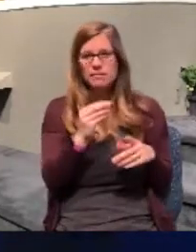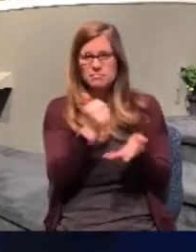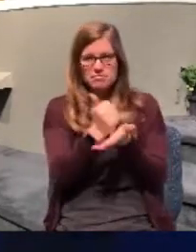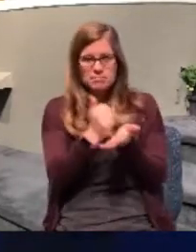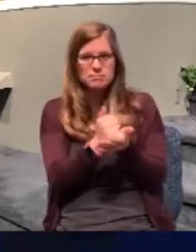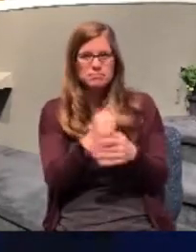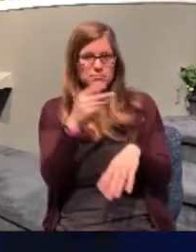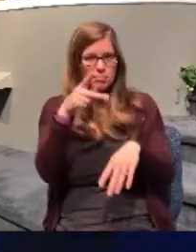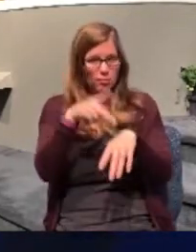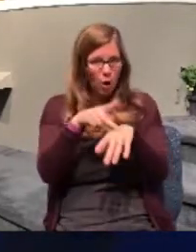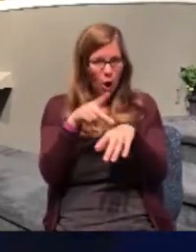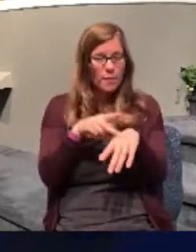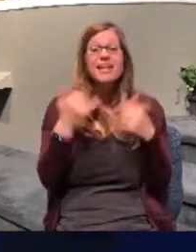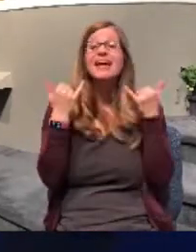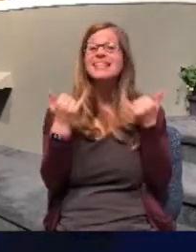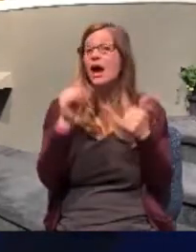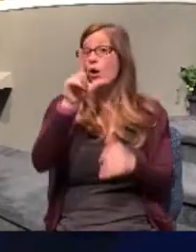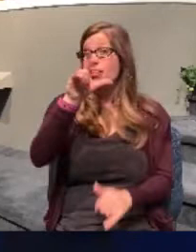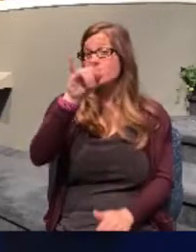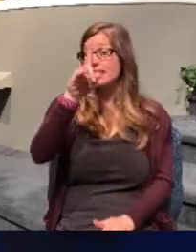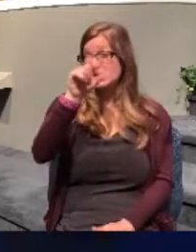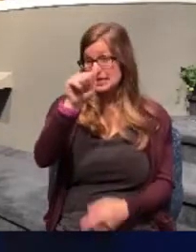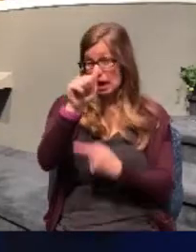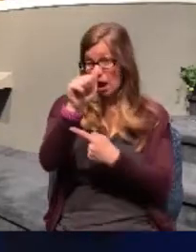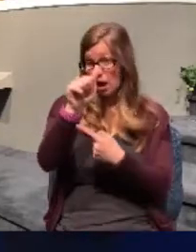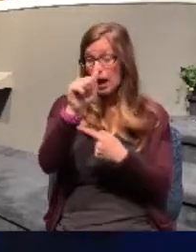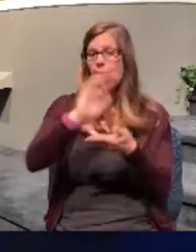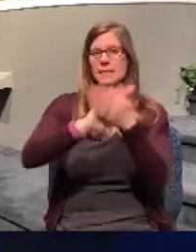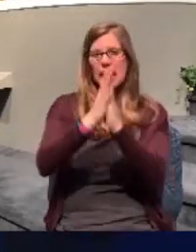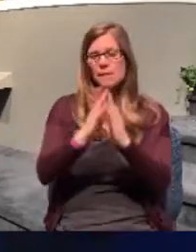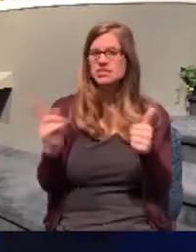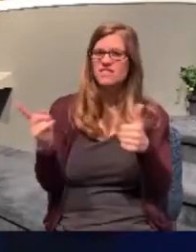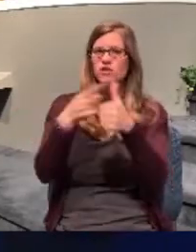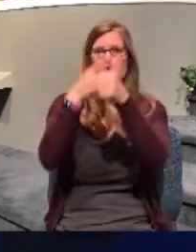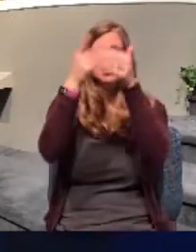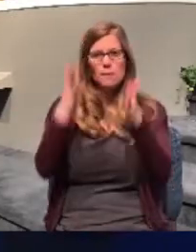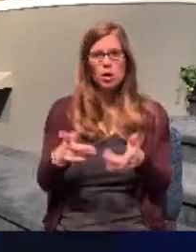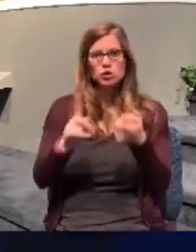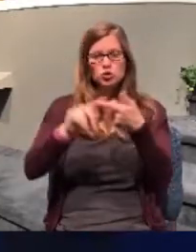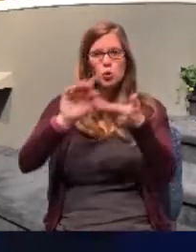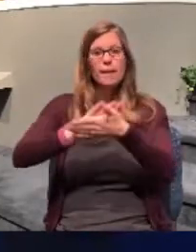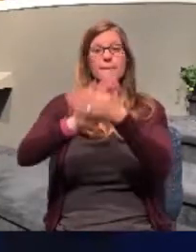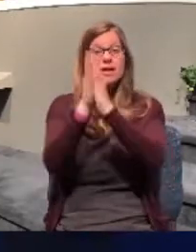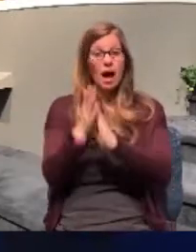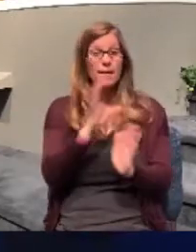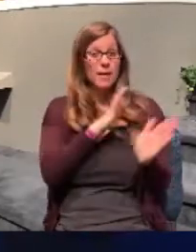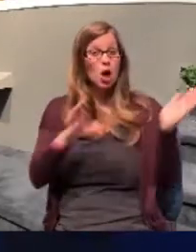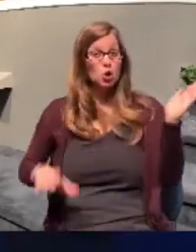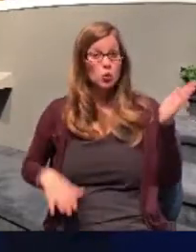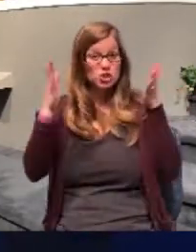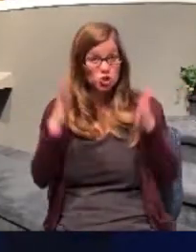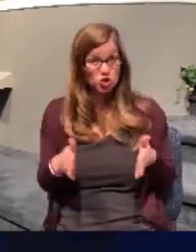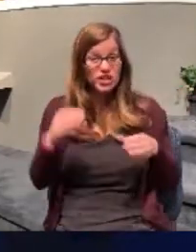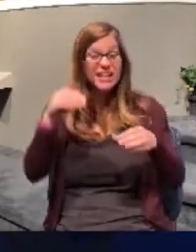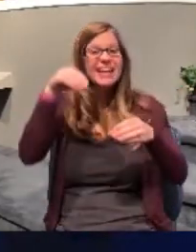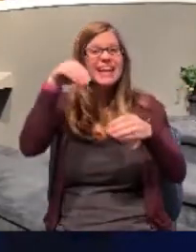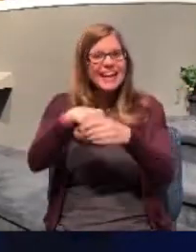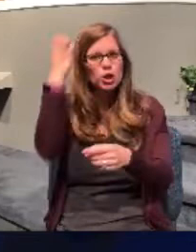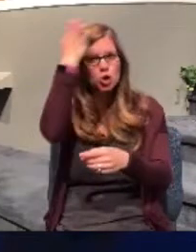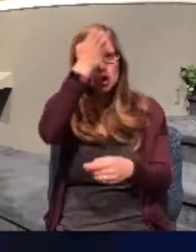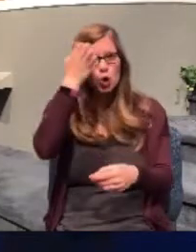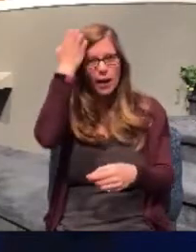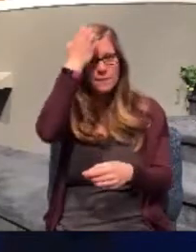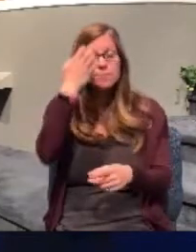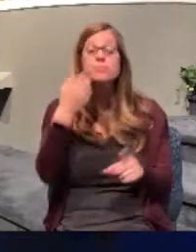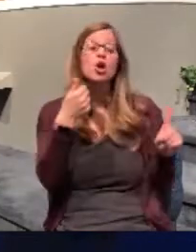Lydia becomes the first recorded person to become a Christian in Europe. She was from the